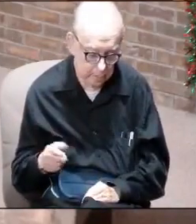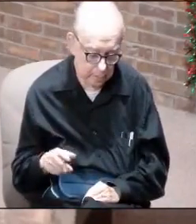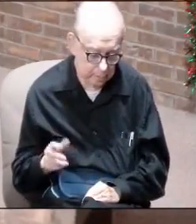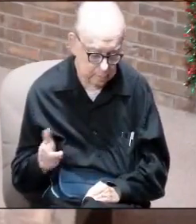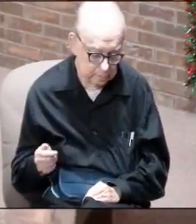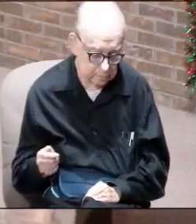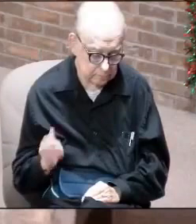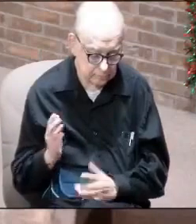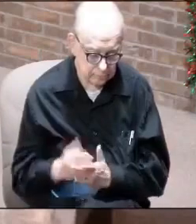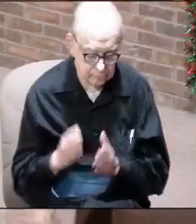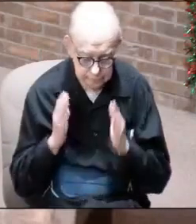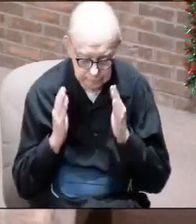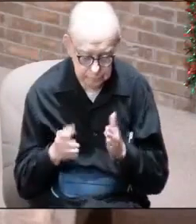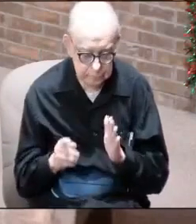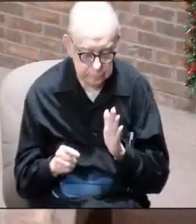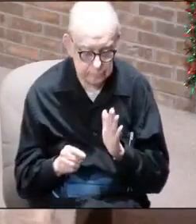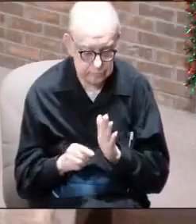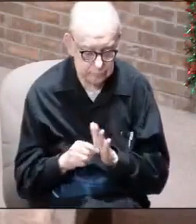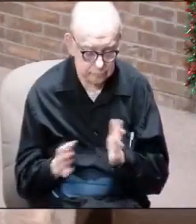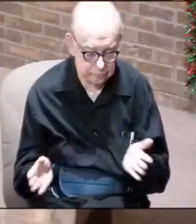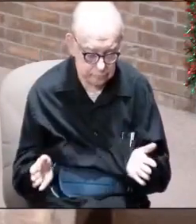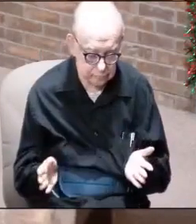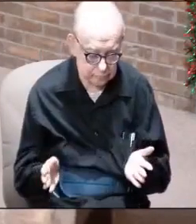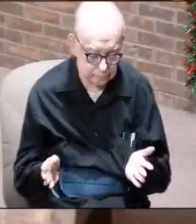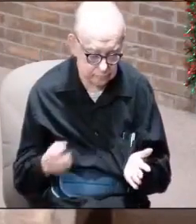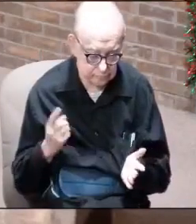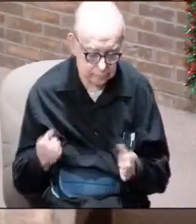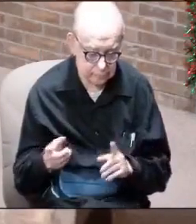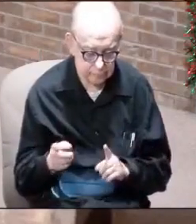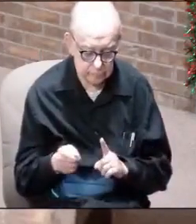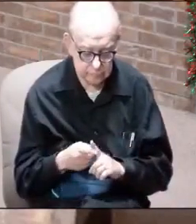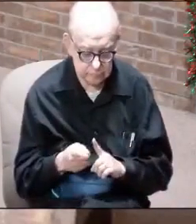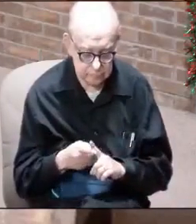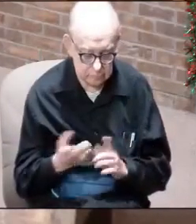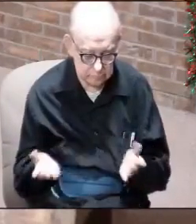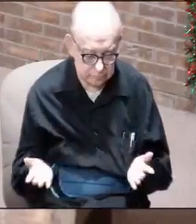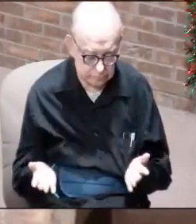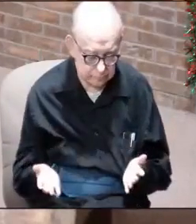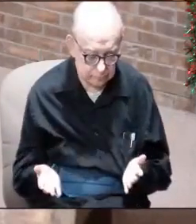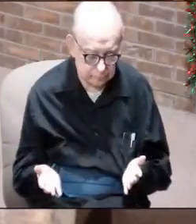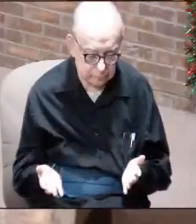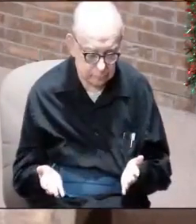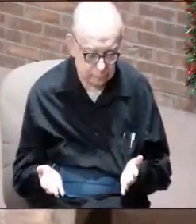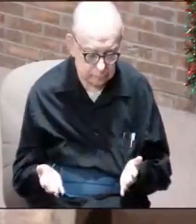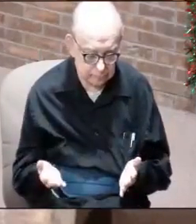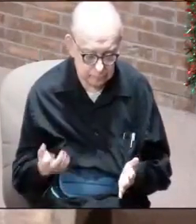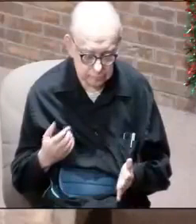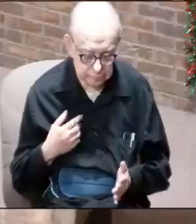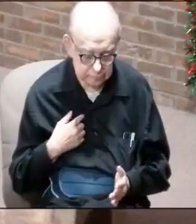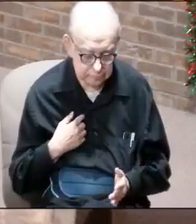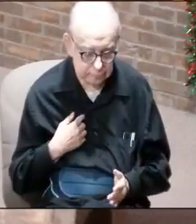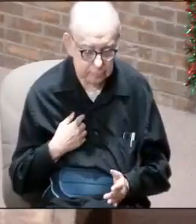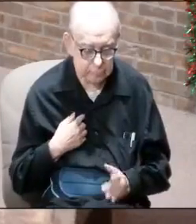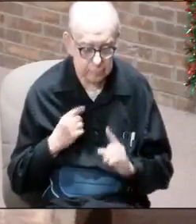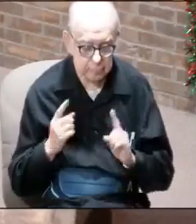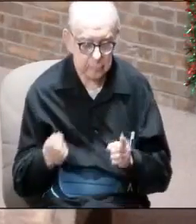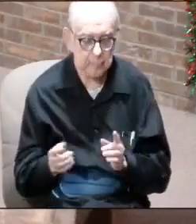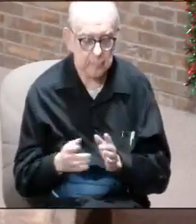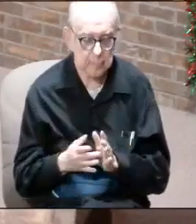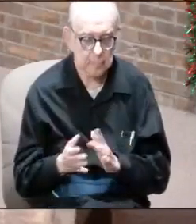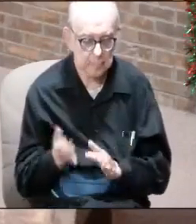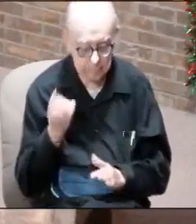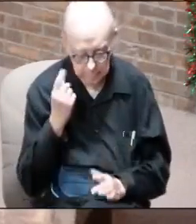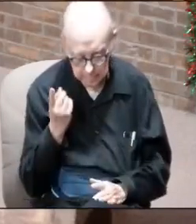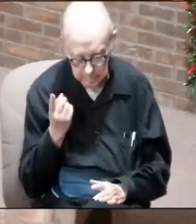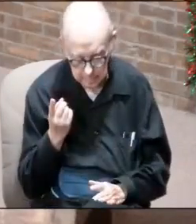And quit focusing on the negative stuff and the positive stuff says, hey, I'm looking for Jesus to come. If I wake up